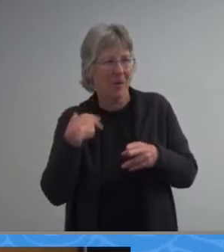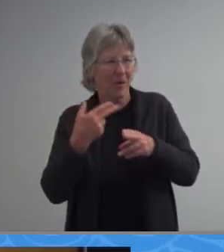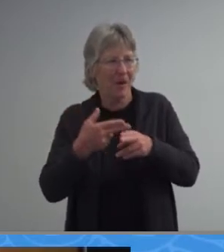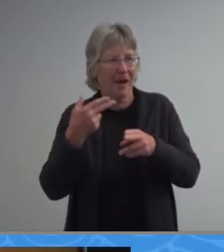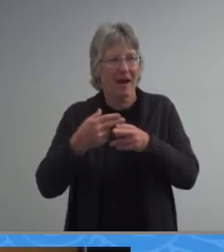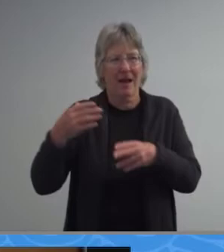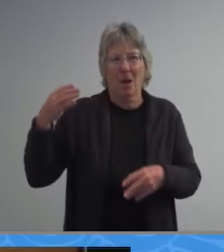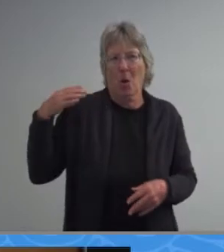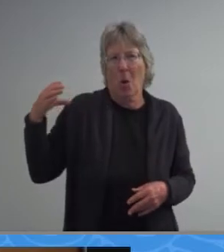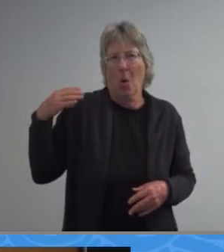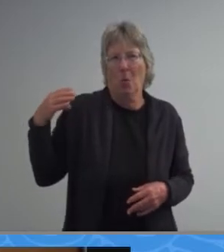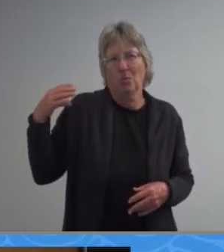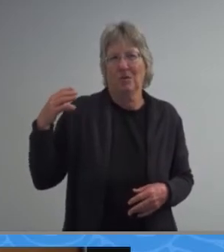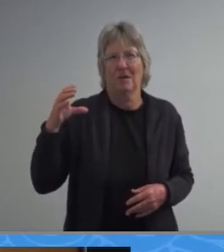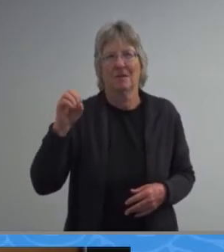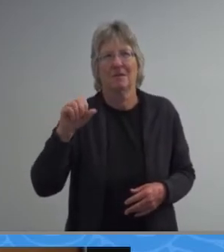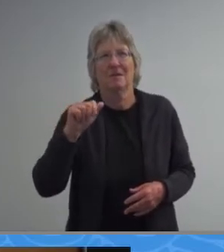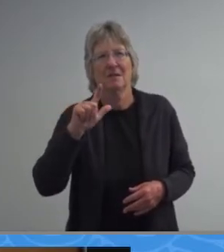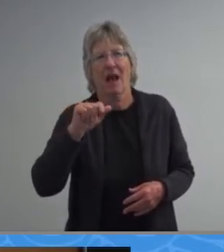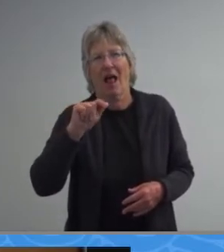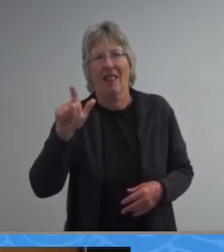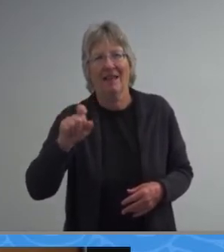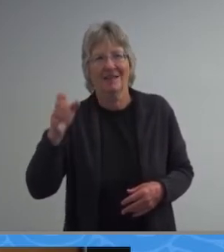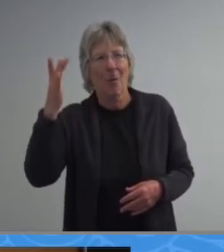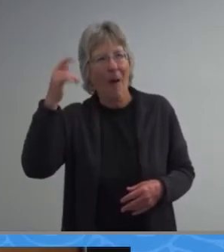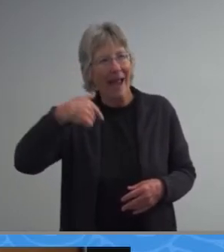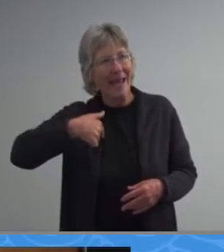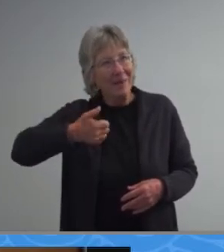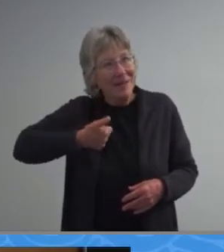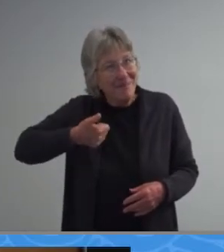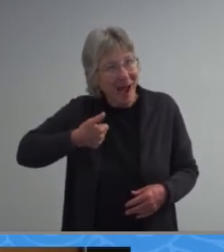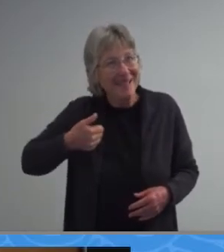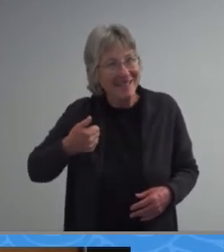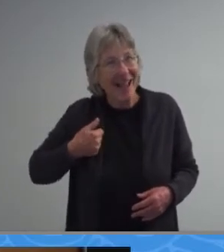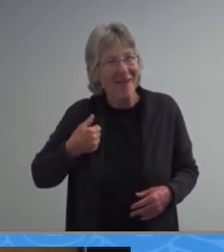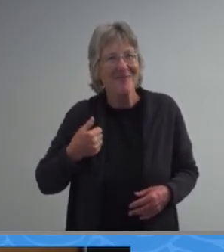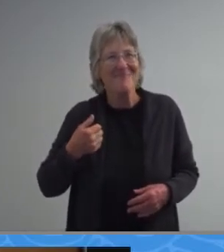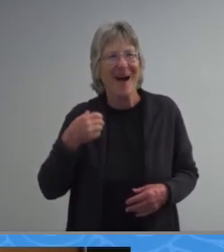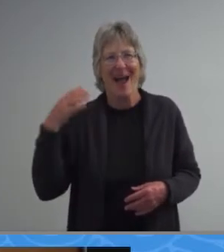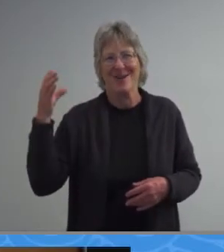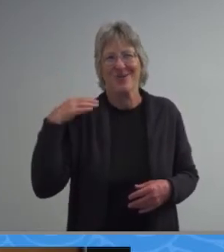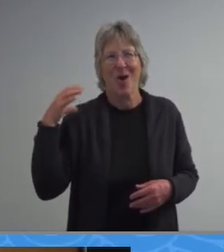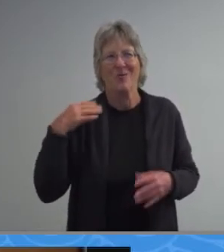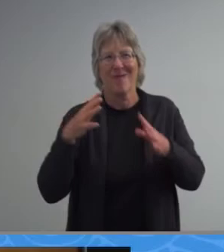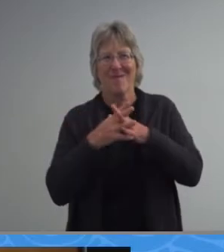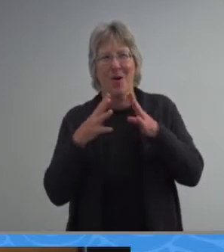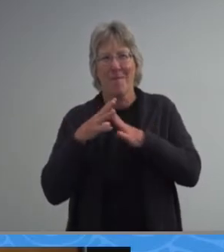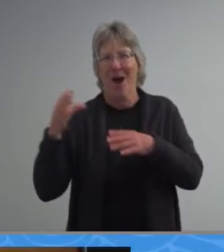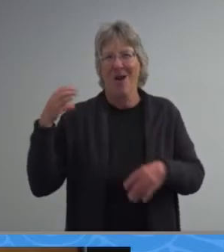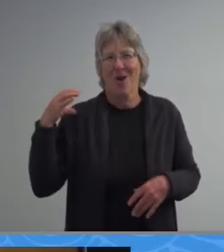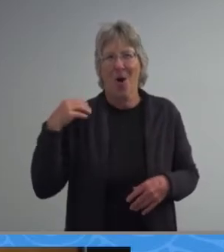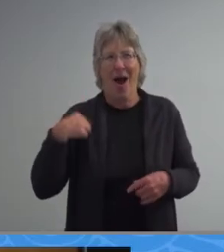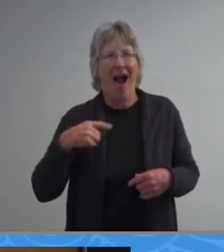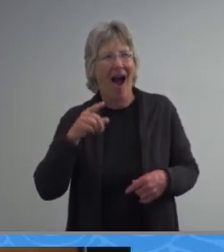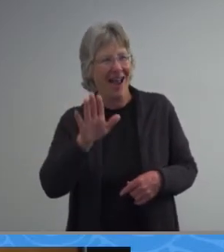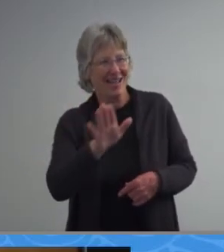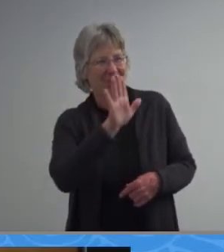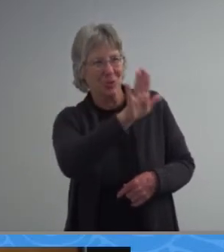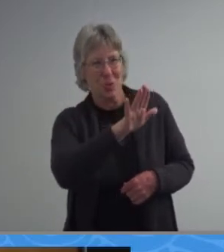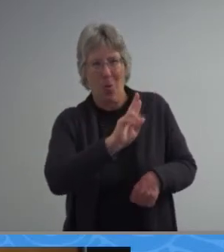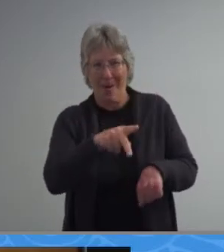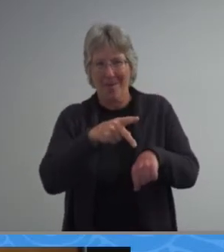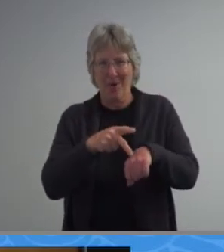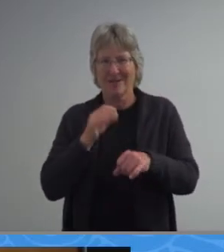coach solace because he was my high school football coach and he's actually your principal over there at poly and as i'm going through my